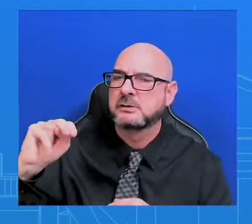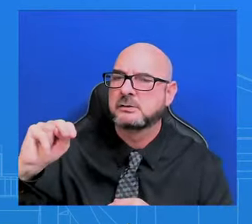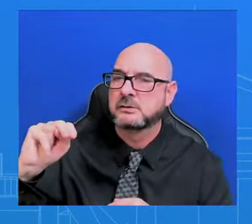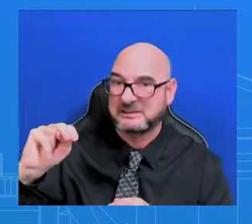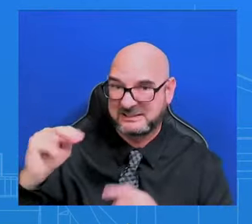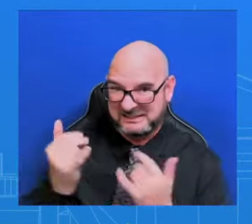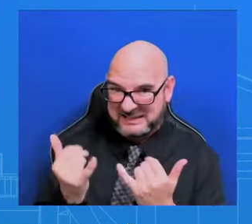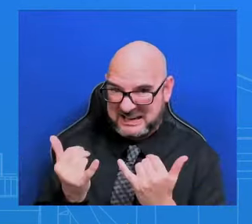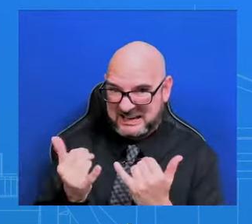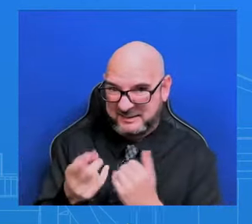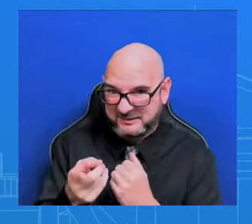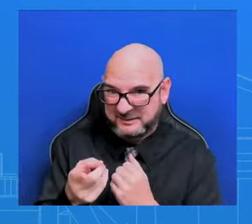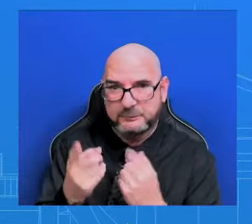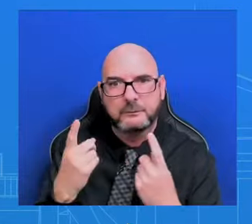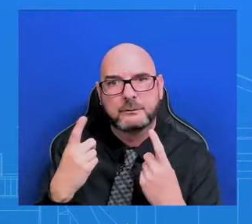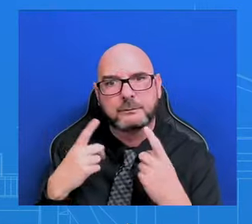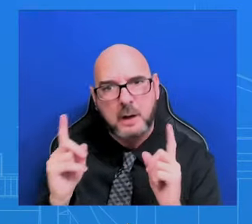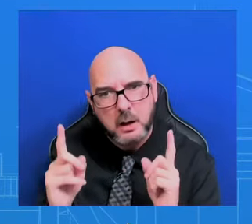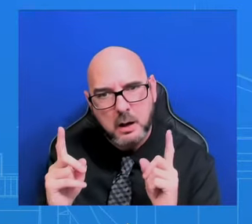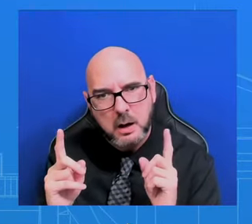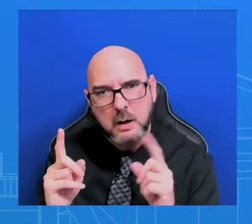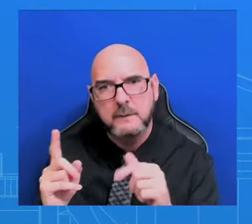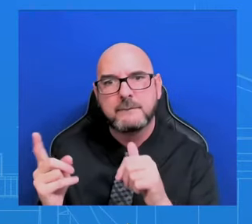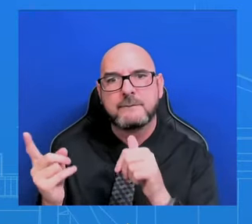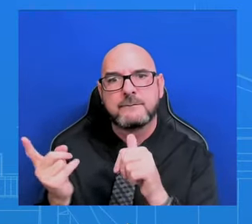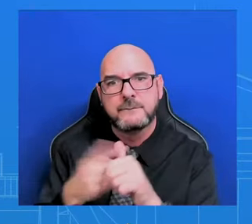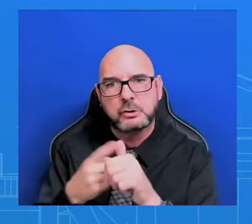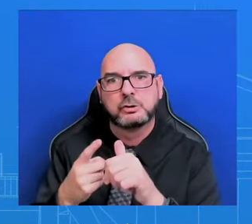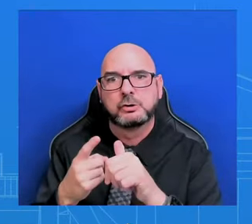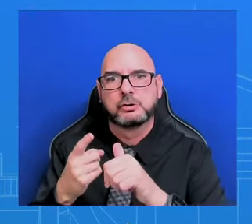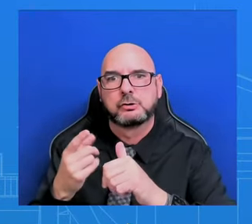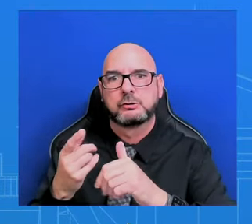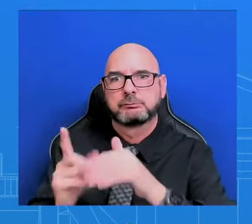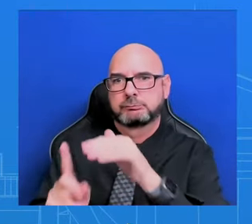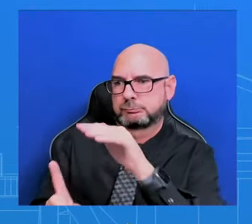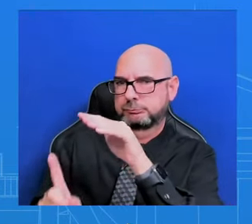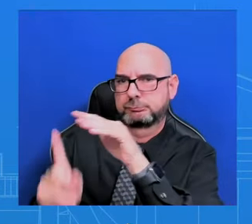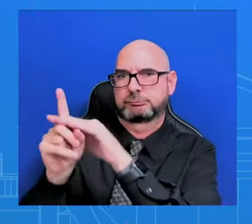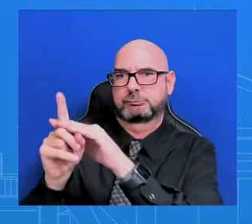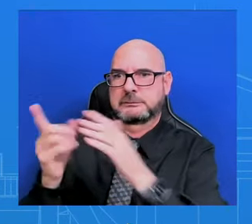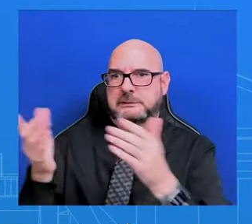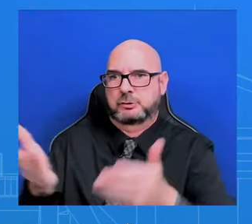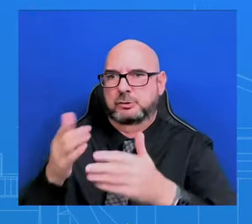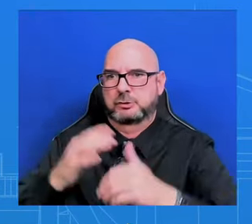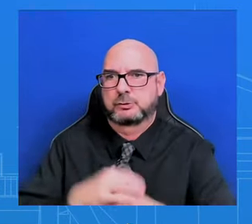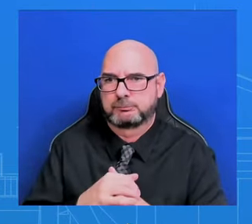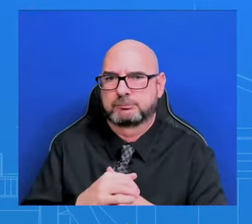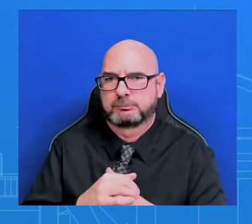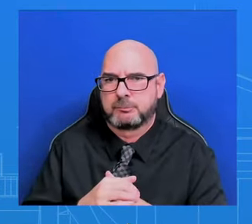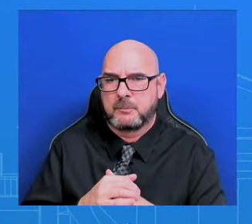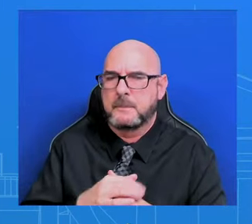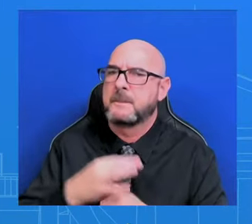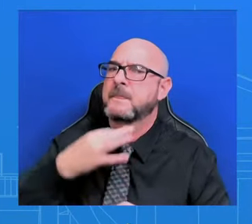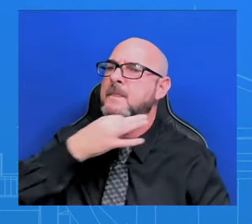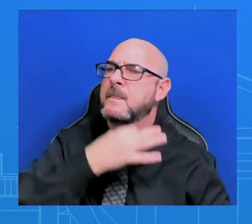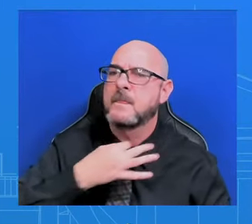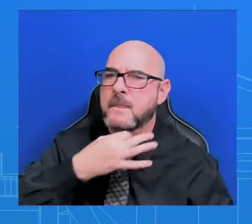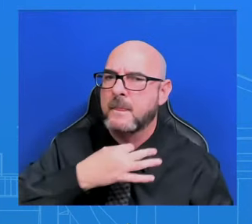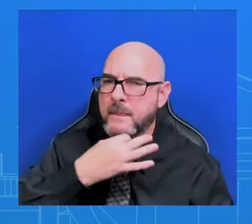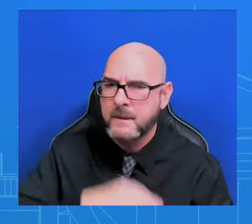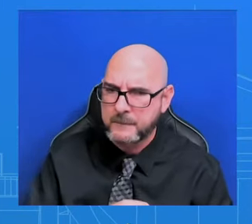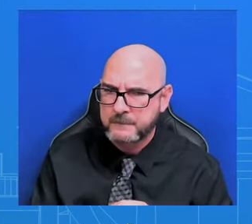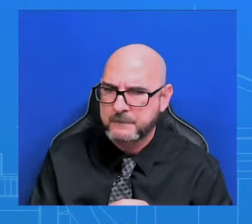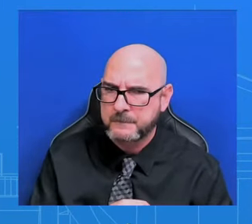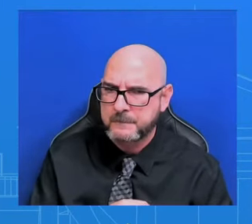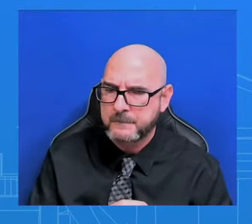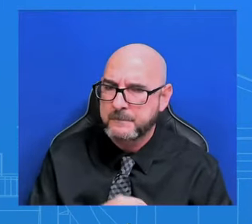closet over at the Pentagon. I'm wondering if you have a sense of when we might see him in person, if that's been